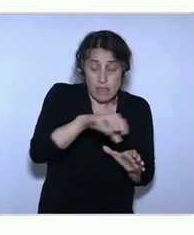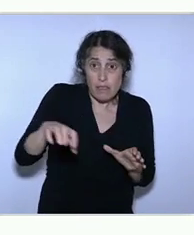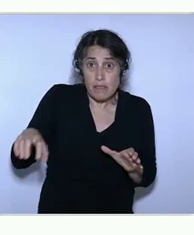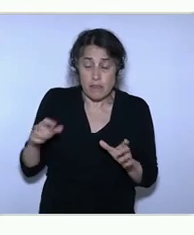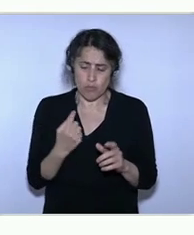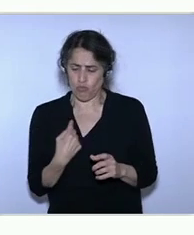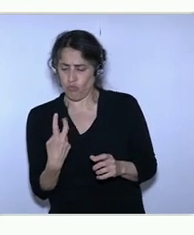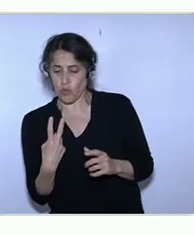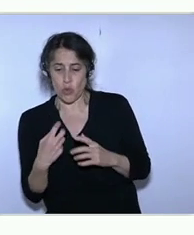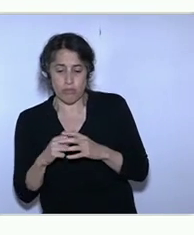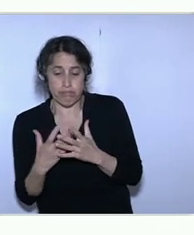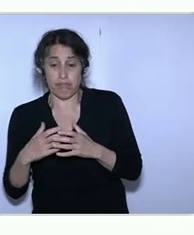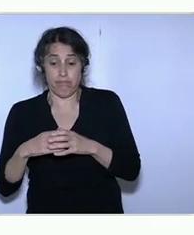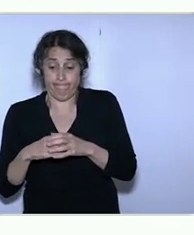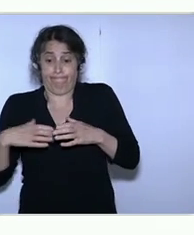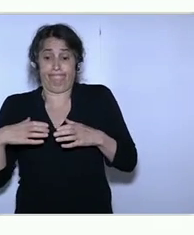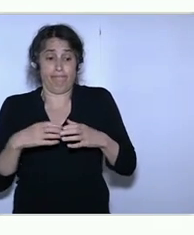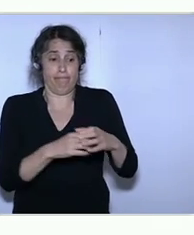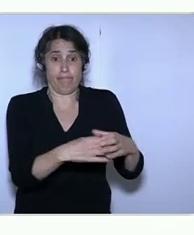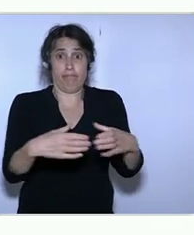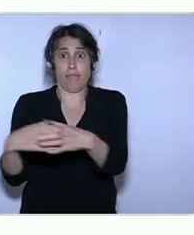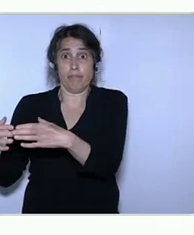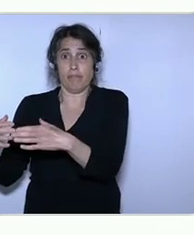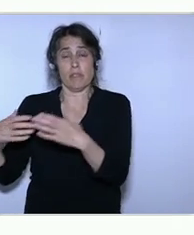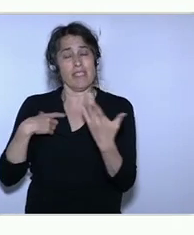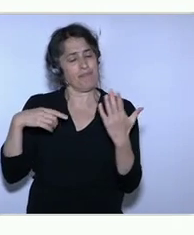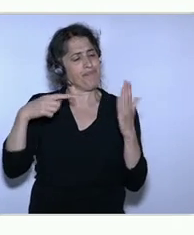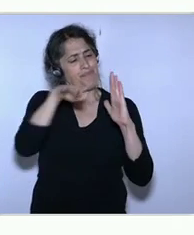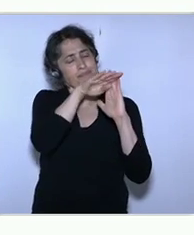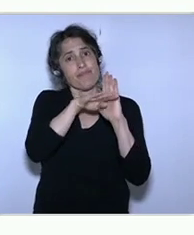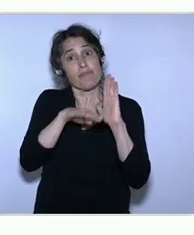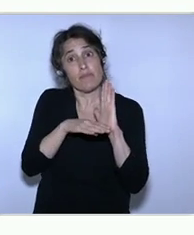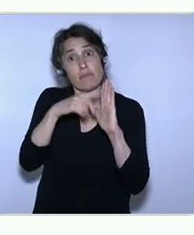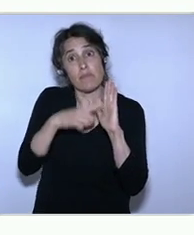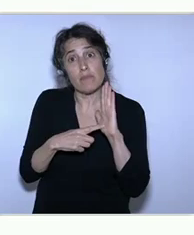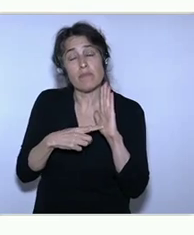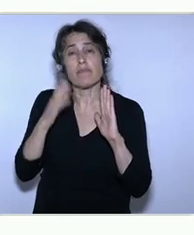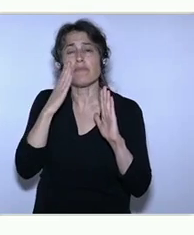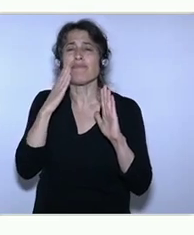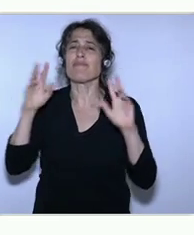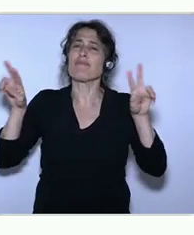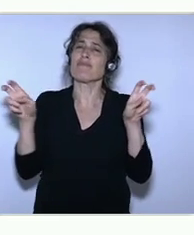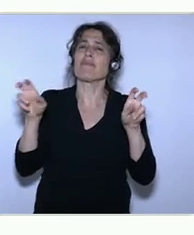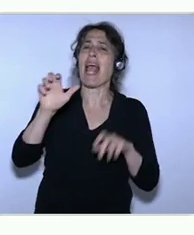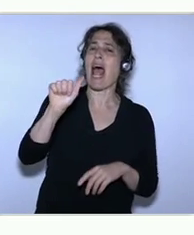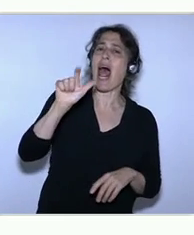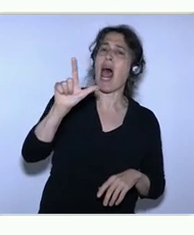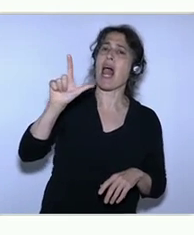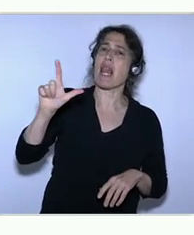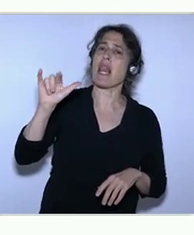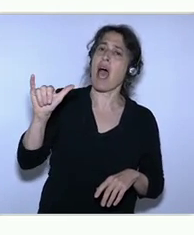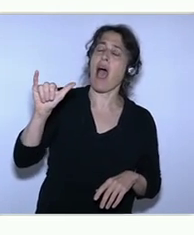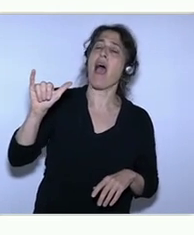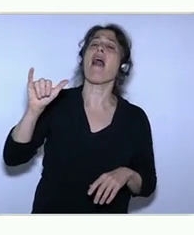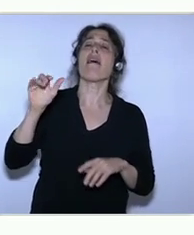list was actually, it's one sent in by an organization called Allied for Startups, which sent this into the